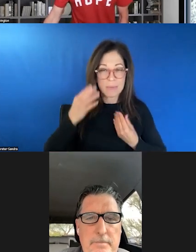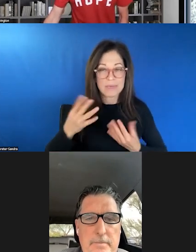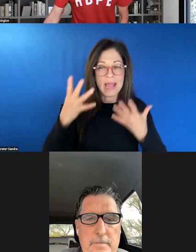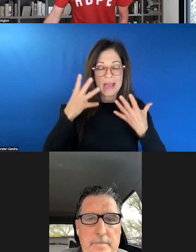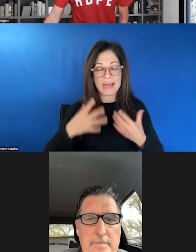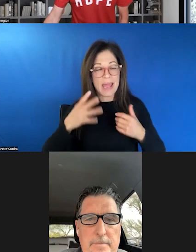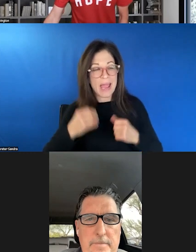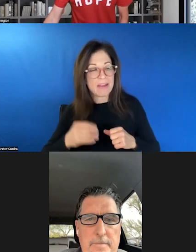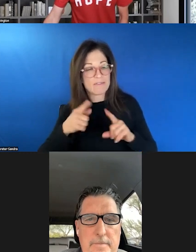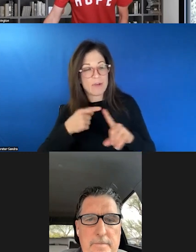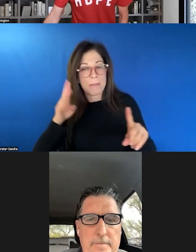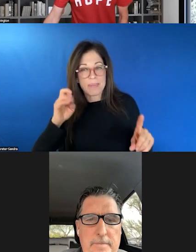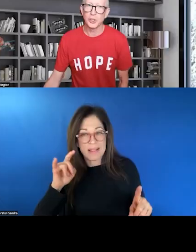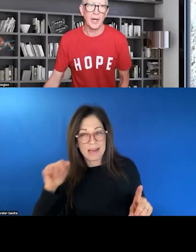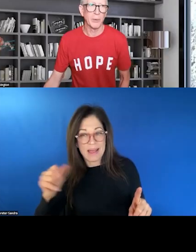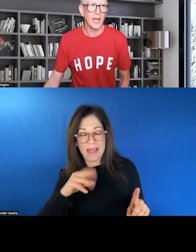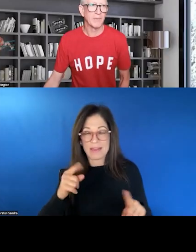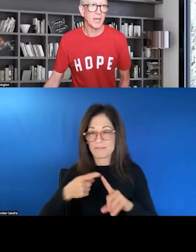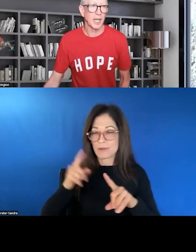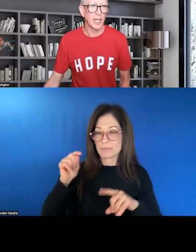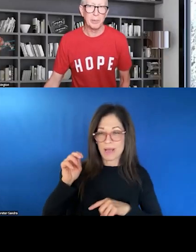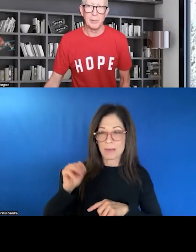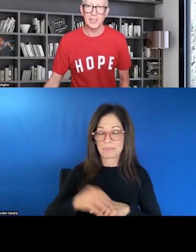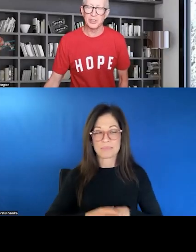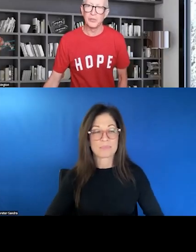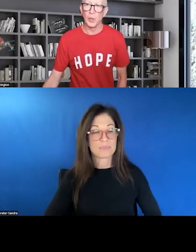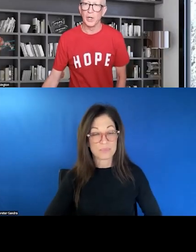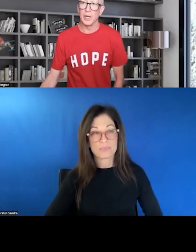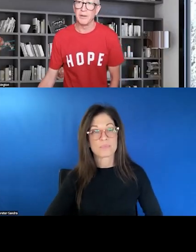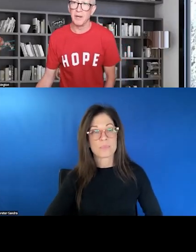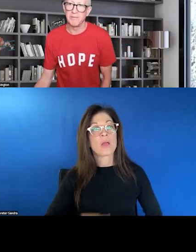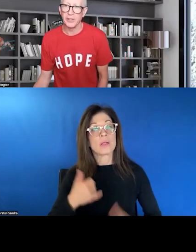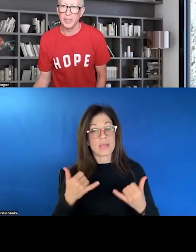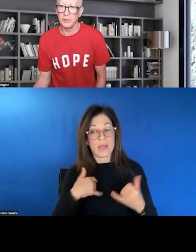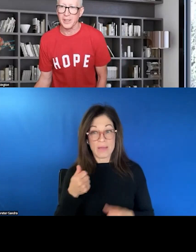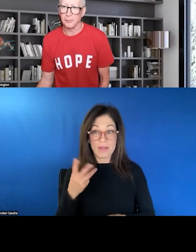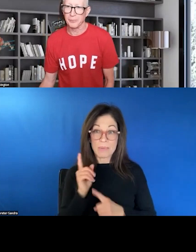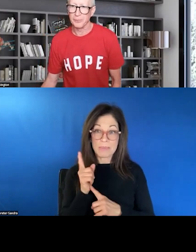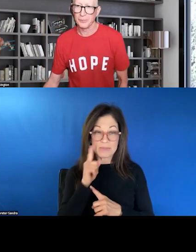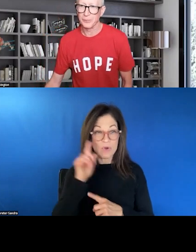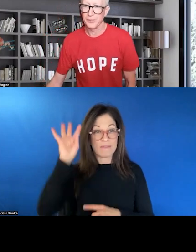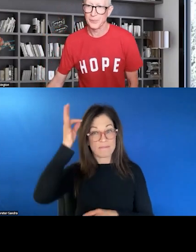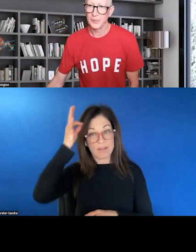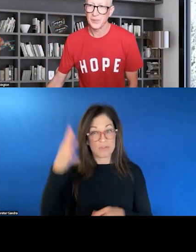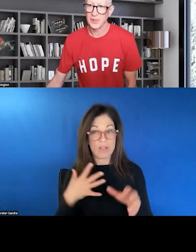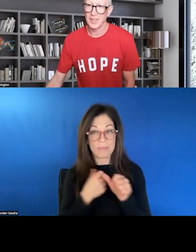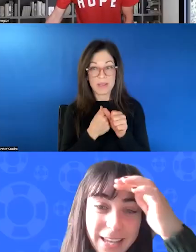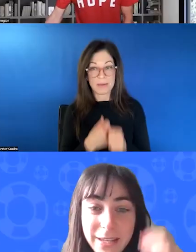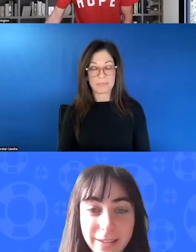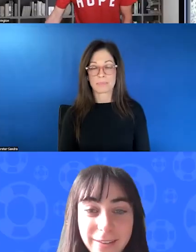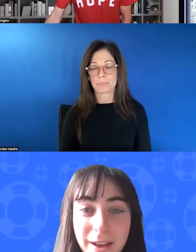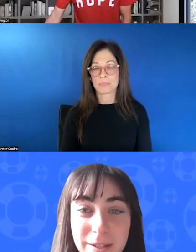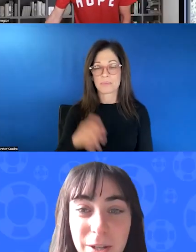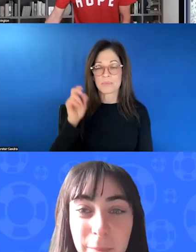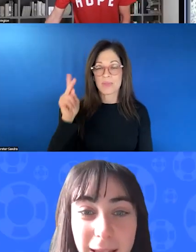resolutions from Tom. Joanna, we have a couple of minutes for a federal update. All right. Thank you, David.